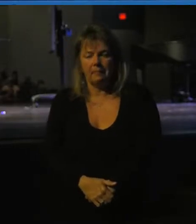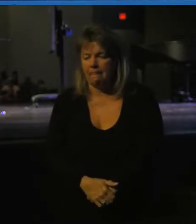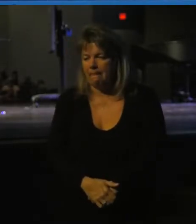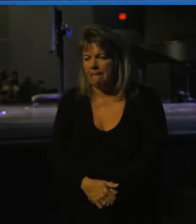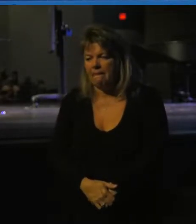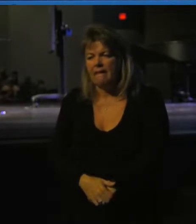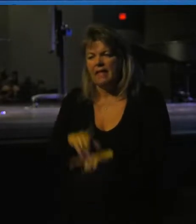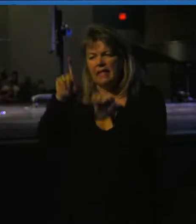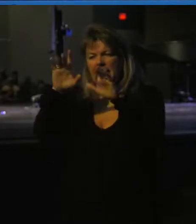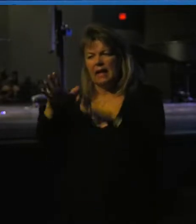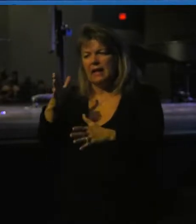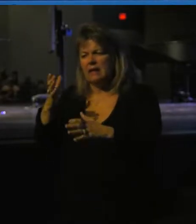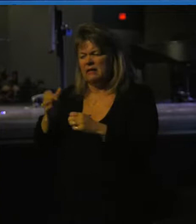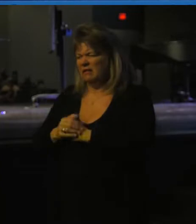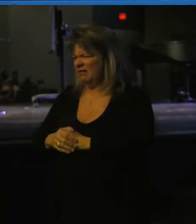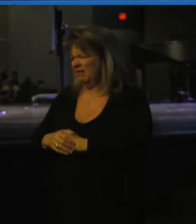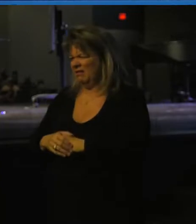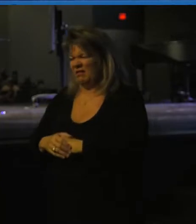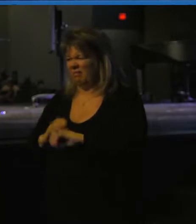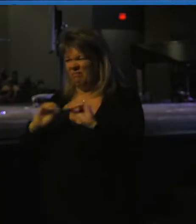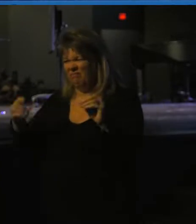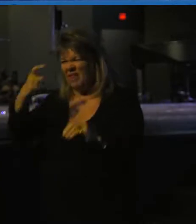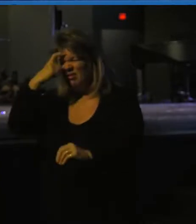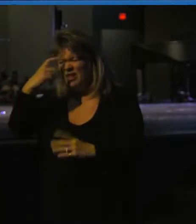What if the test makes no sense?